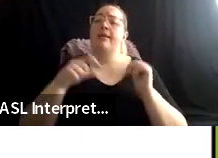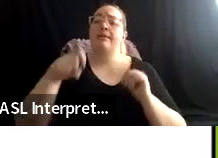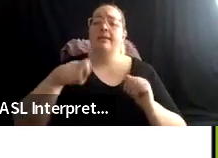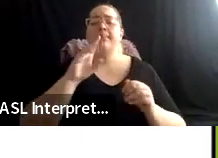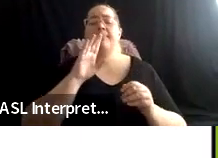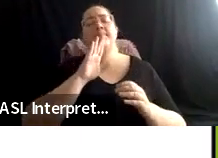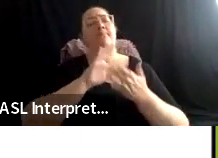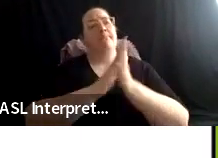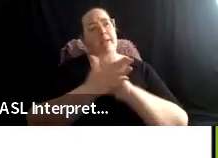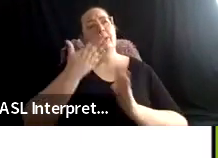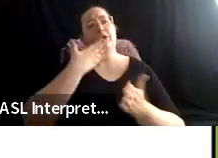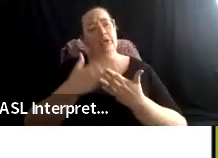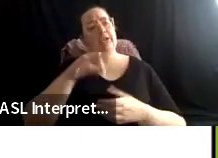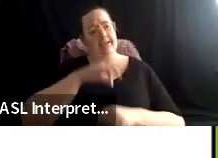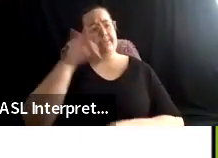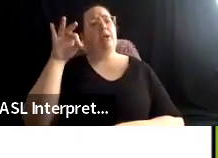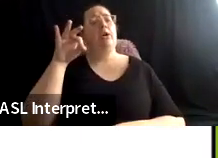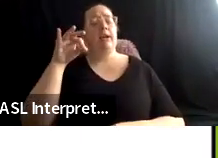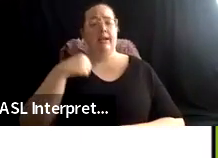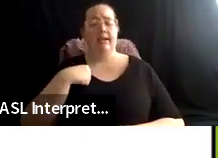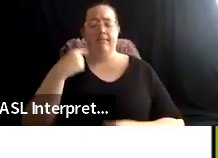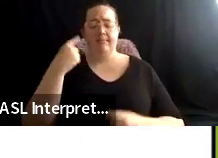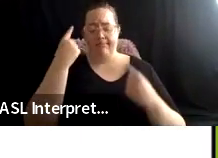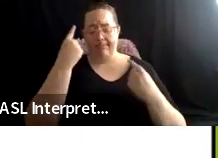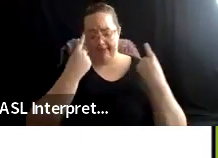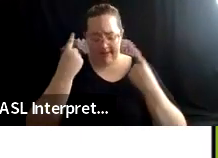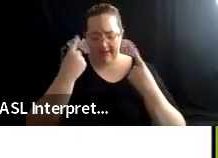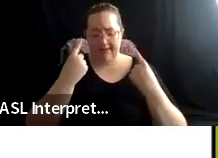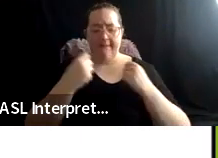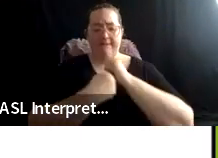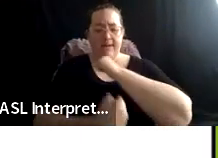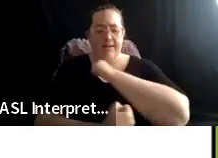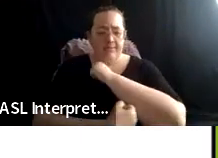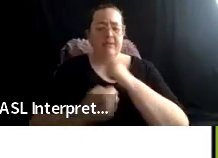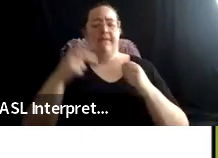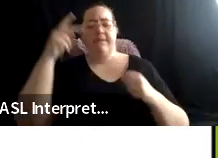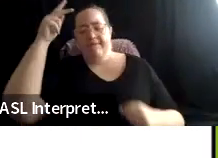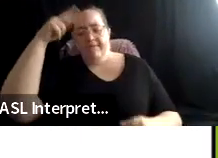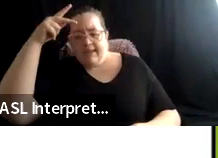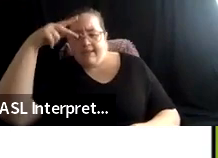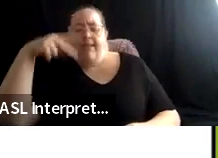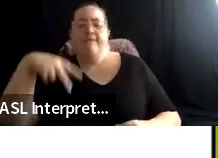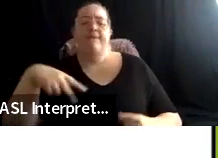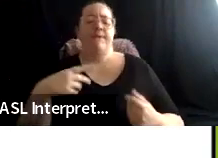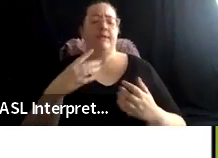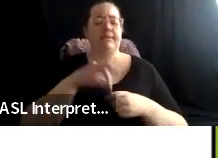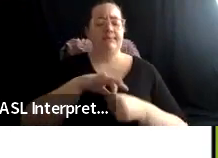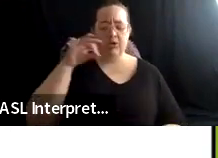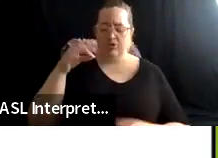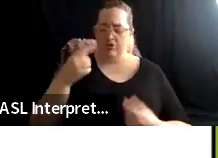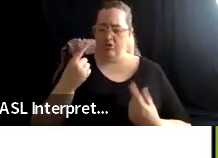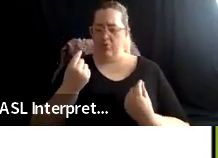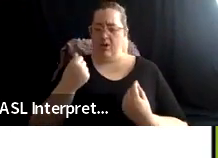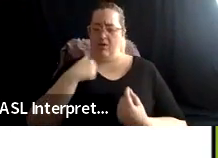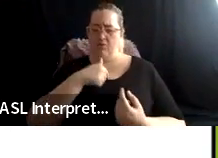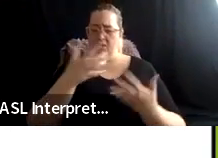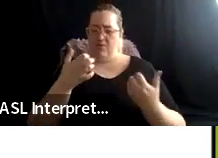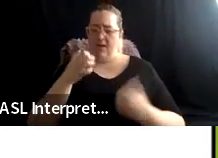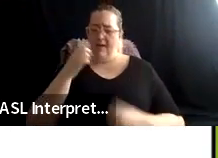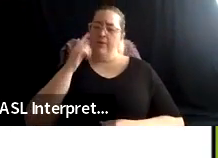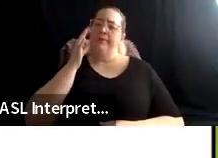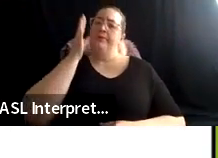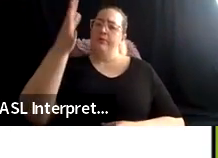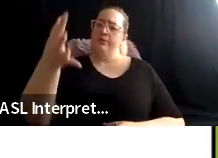fundamentally and philosophically or spiritually, what we, what we want from the future, wouldn't those be like such different,